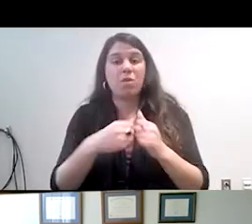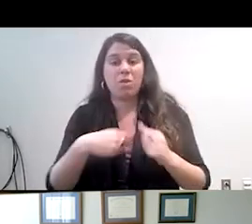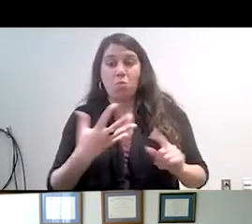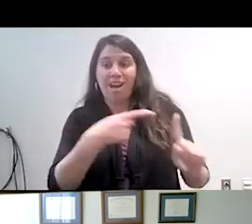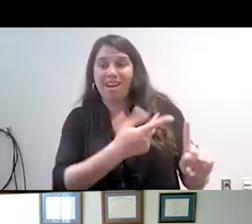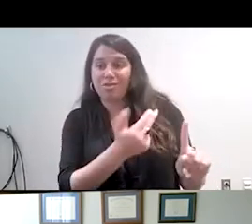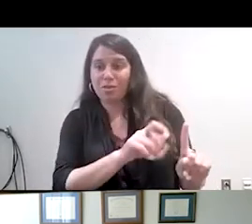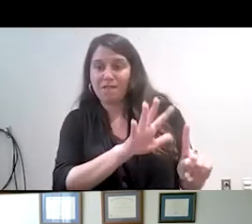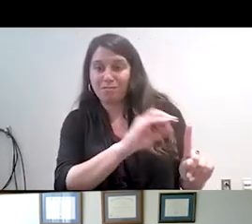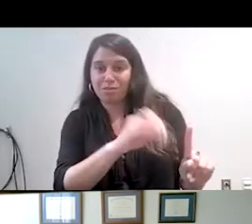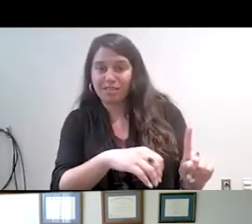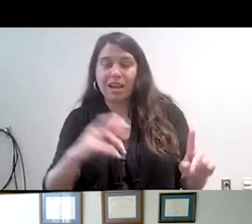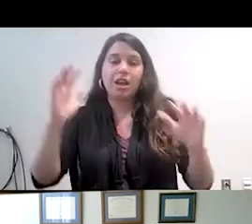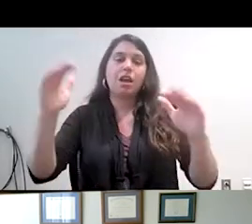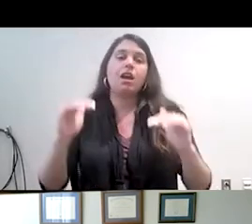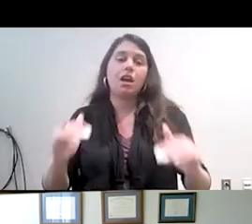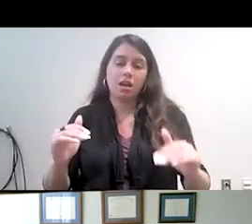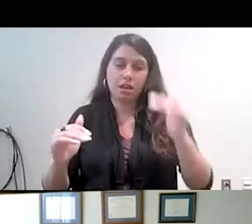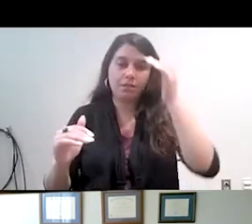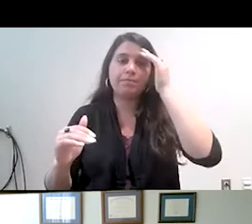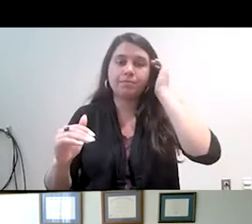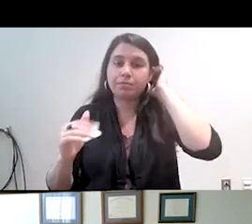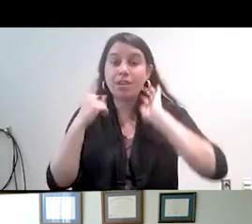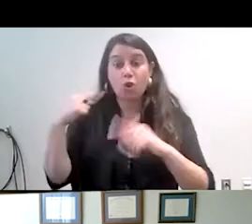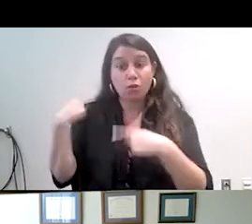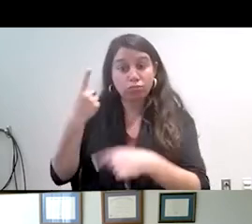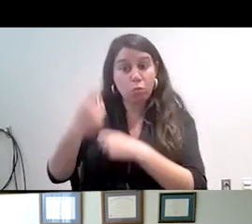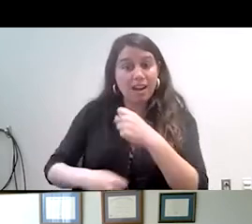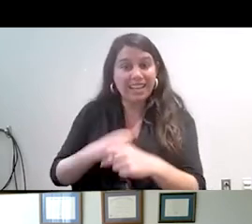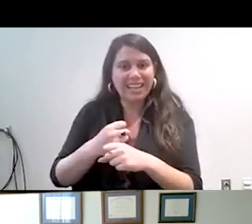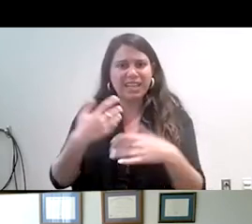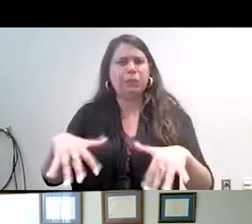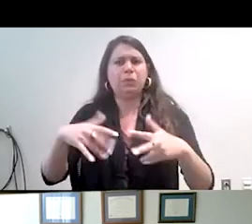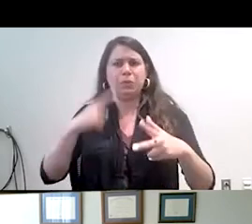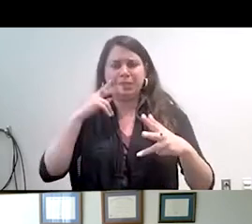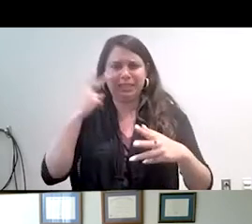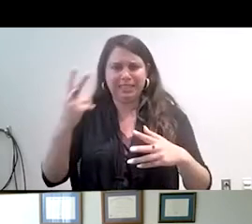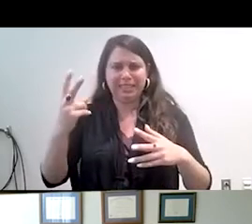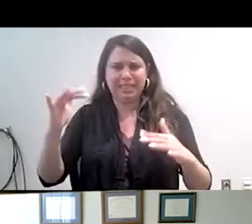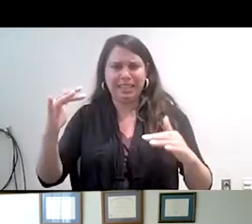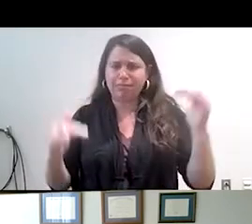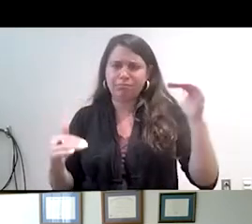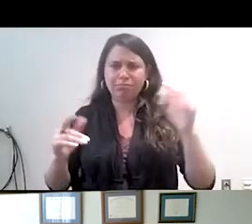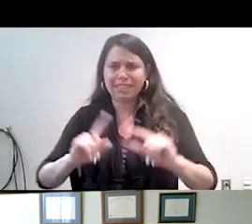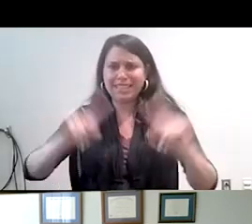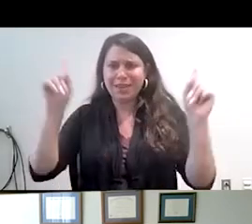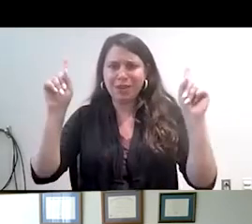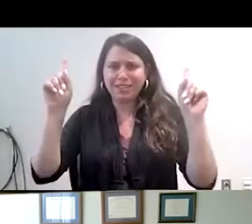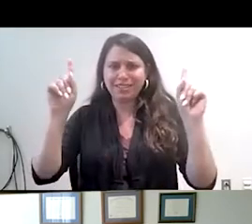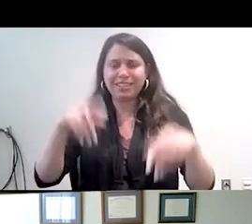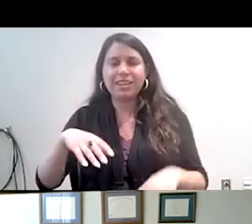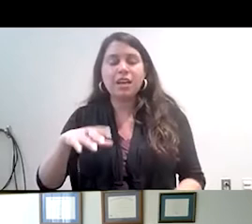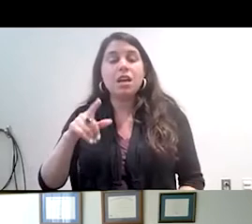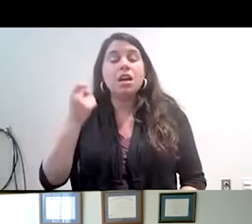see is we're starting to see even starker differences where 12-month prevalence of depressive disorders is about 8%